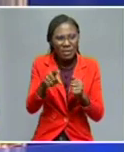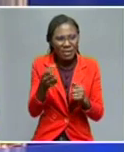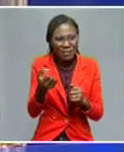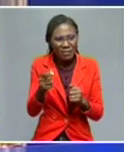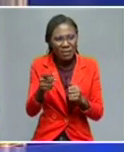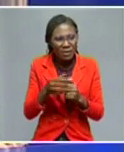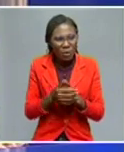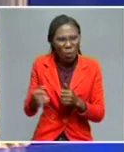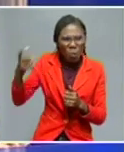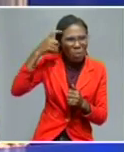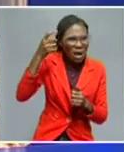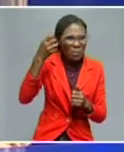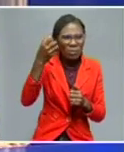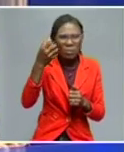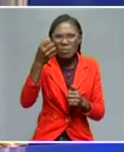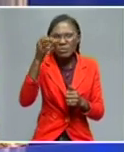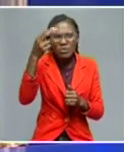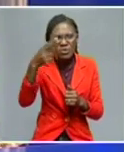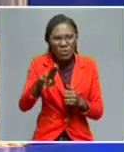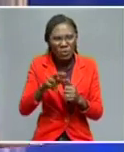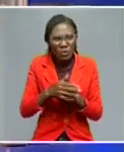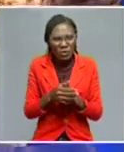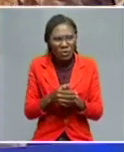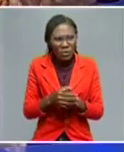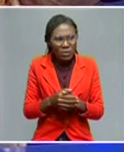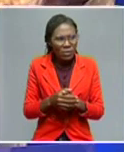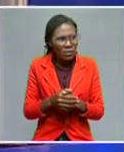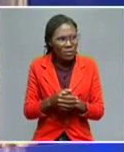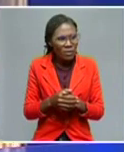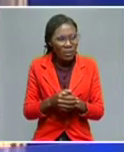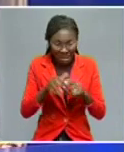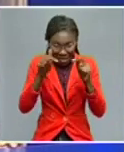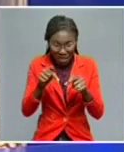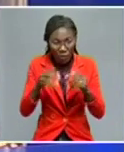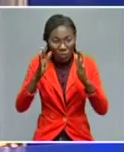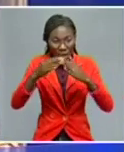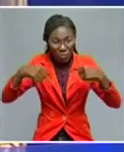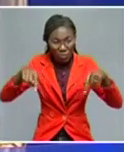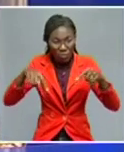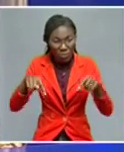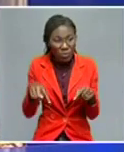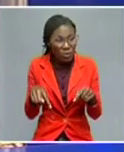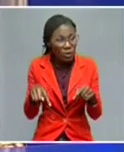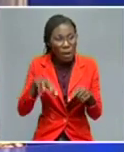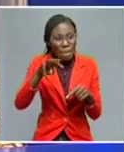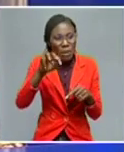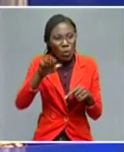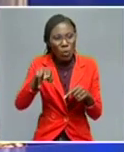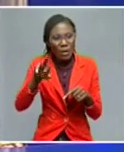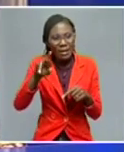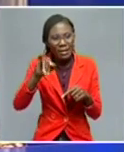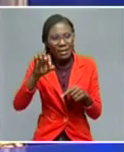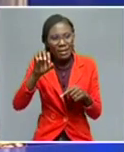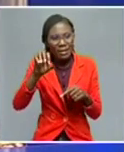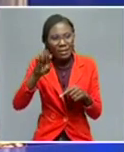to condemn aggression and occupation right here in our neighborhood in Mauritania, in Mauritius. Also